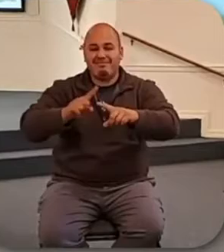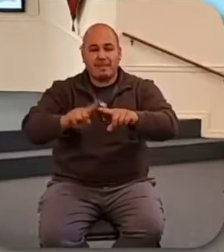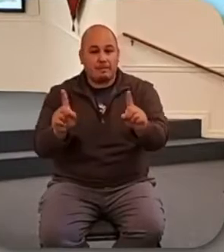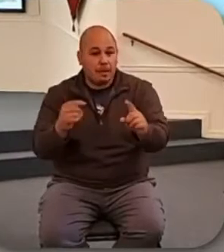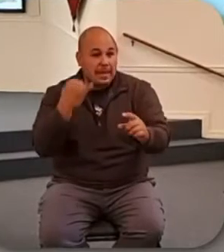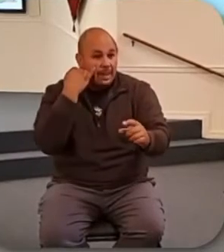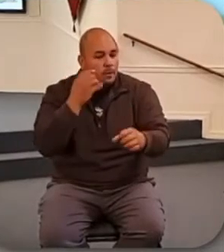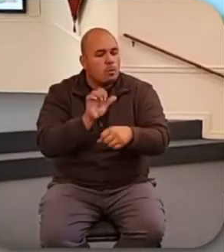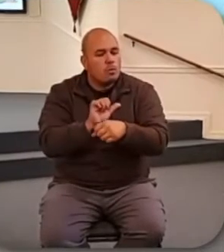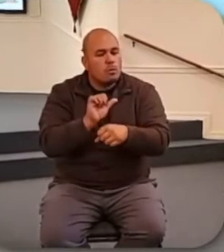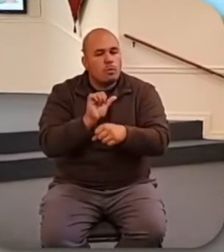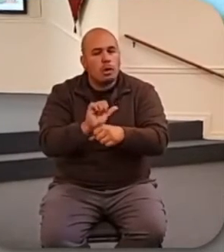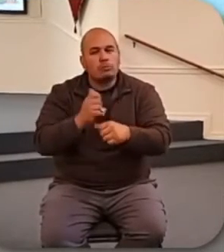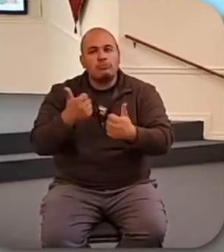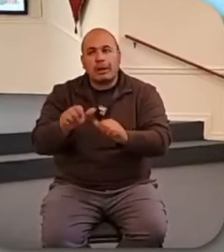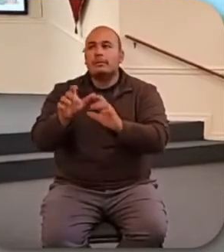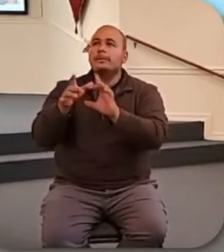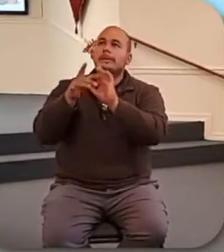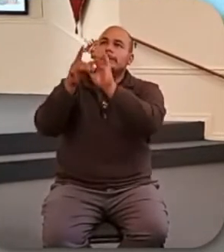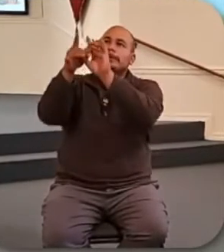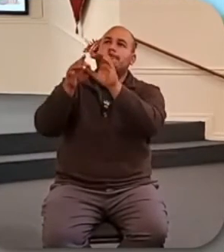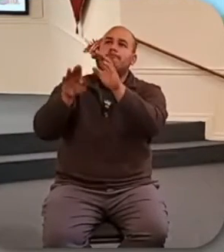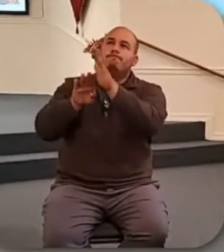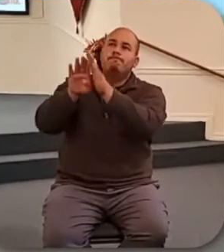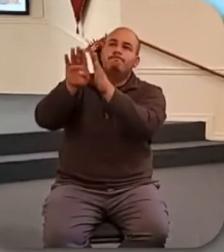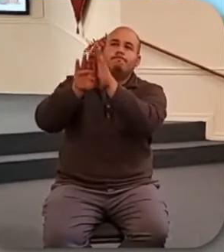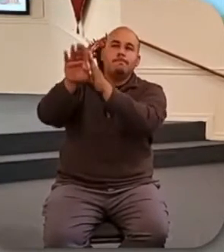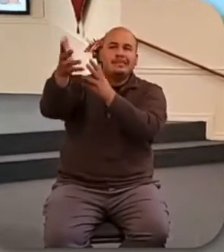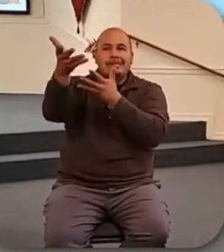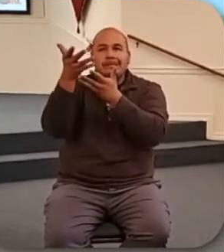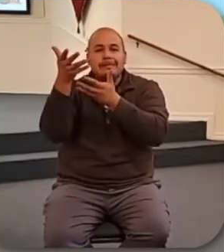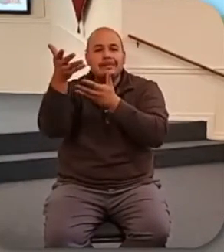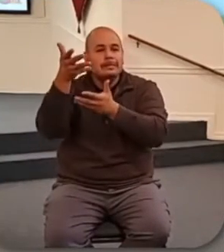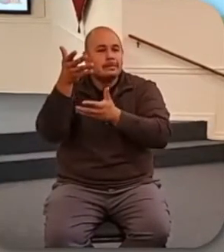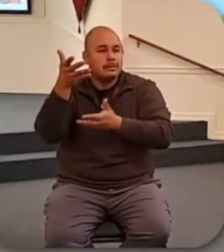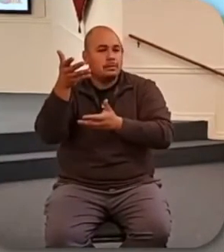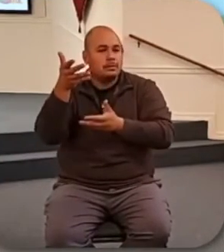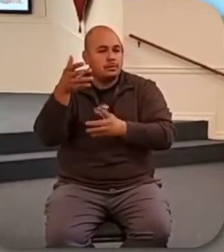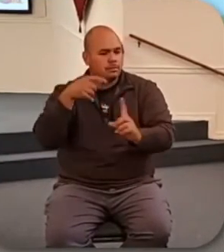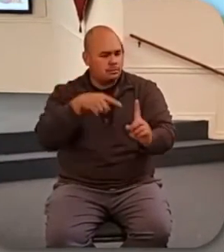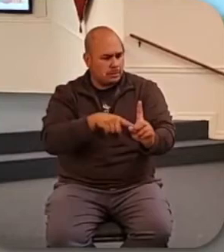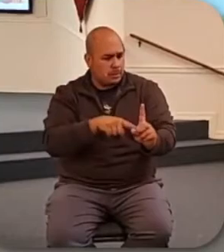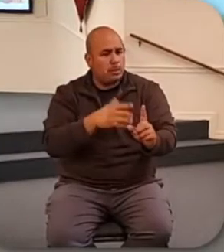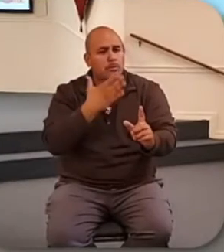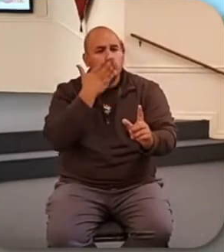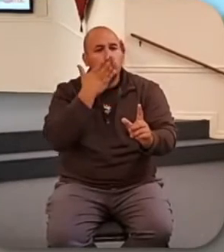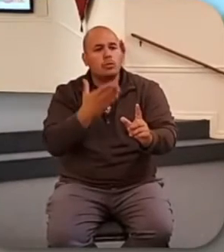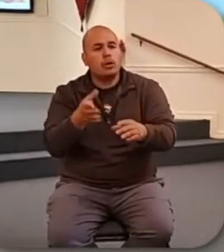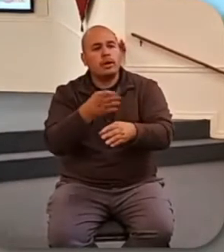rich toward God. He would have had a good ending to his story.